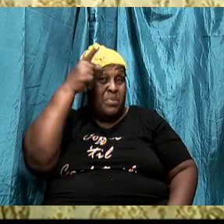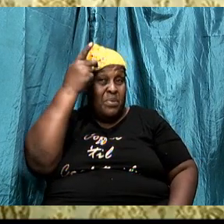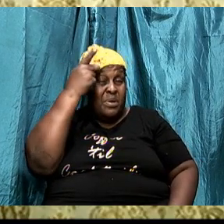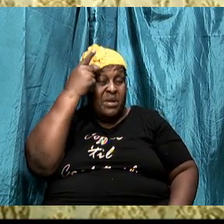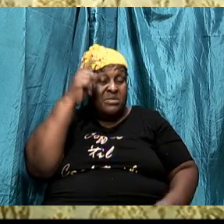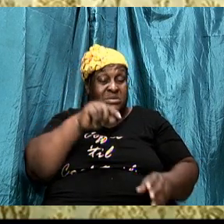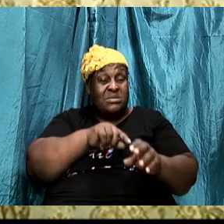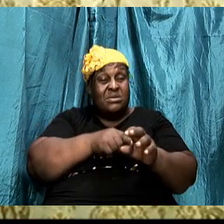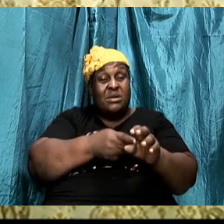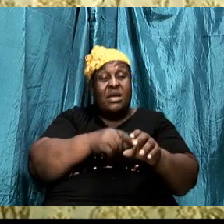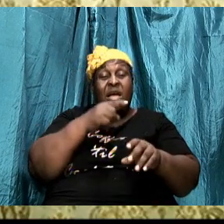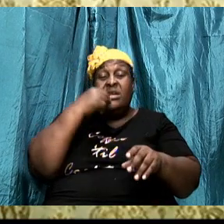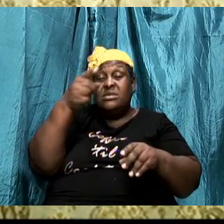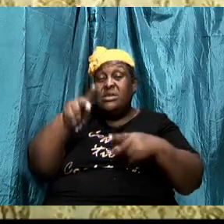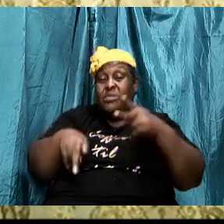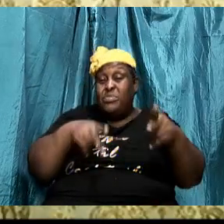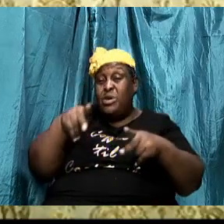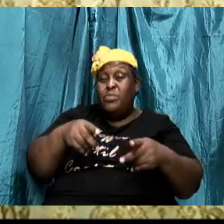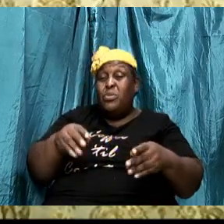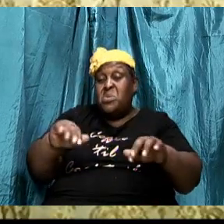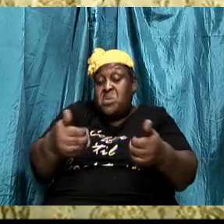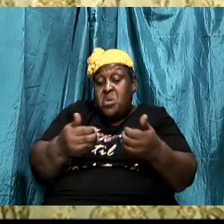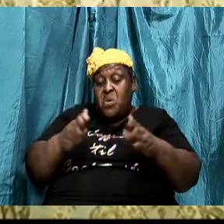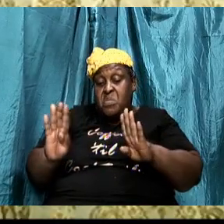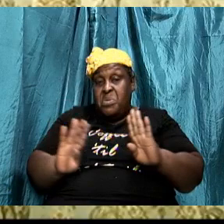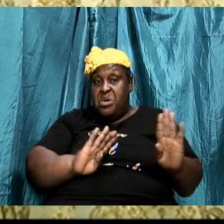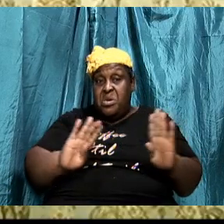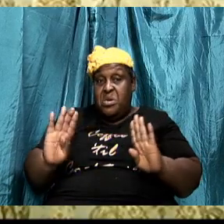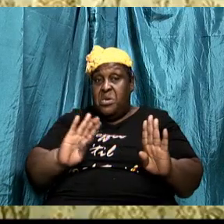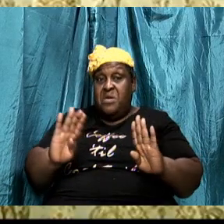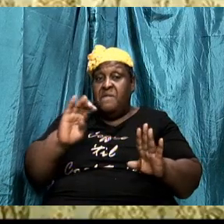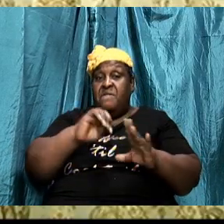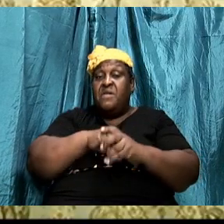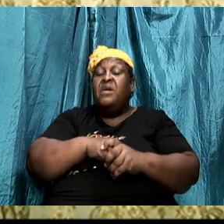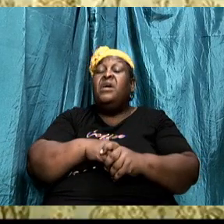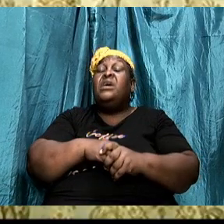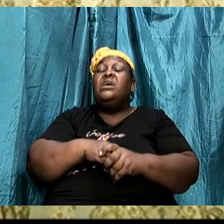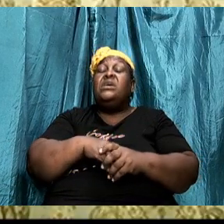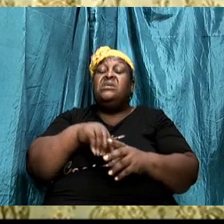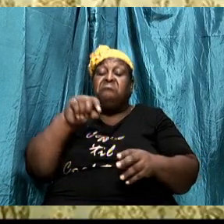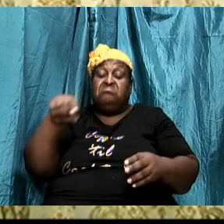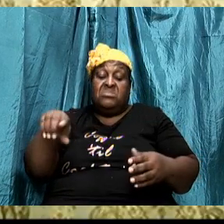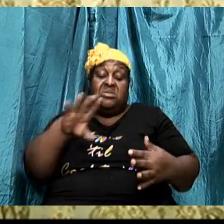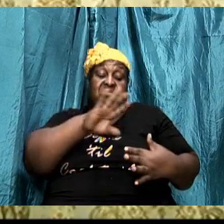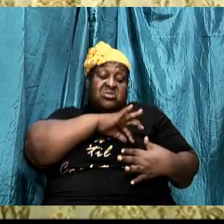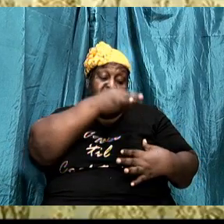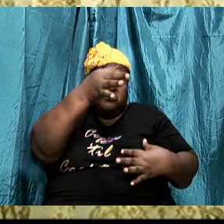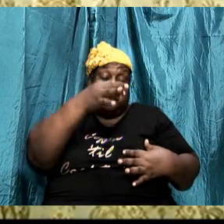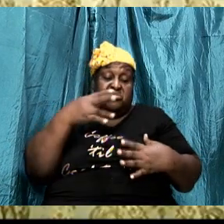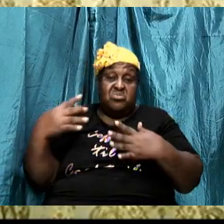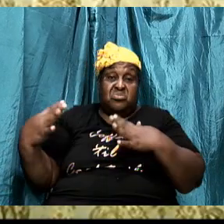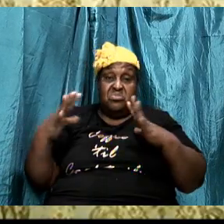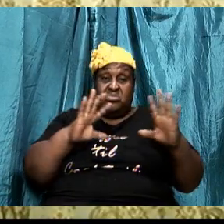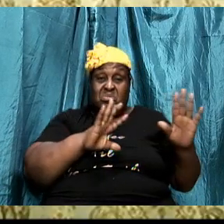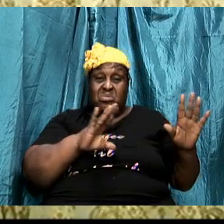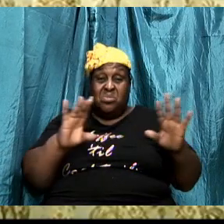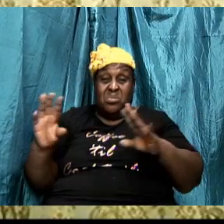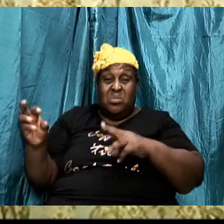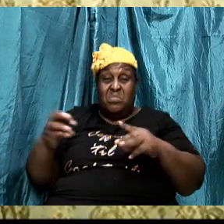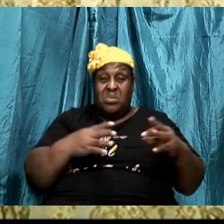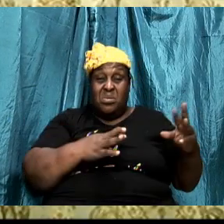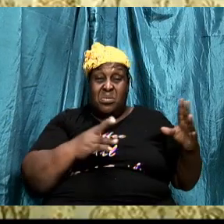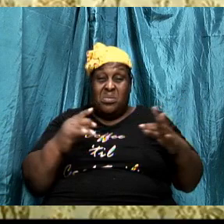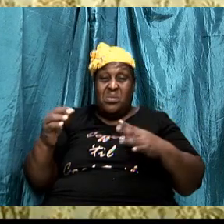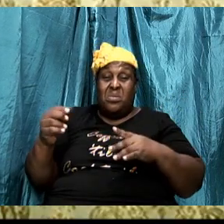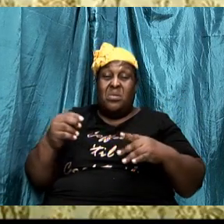tell folks how they should behave in this spiritual battle, he said that we